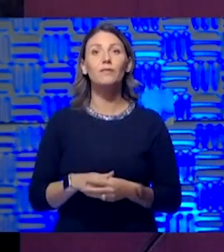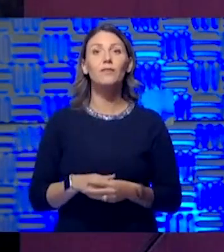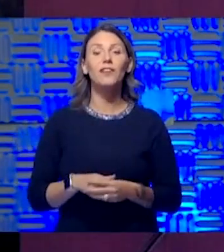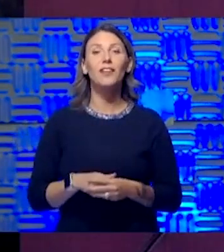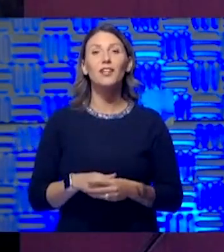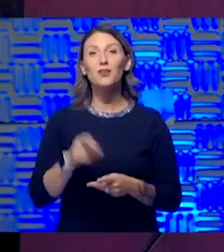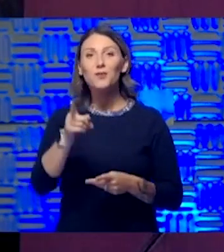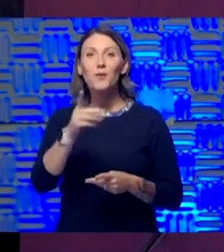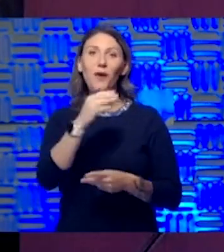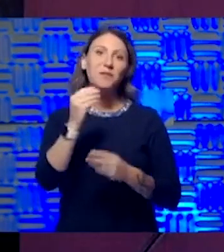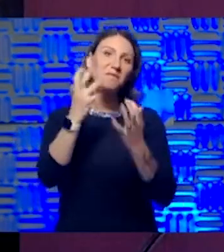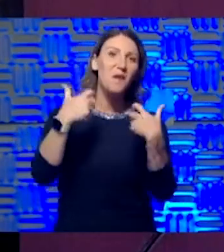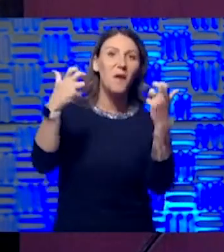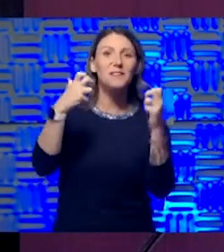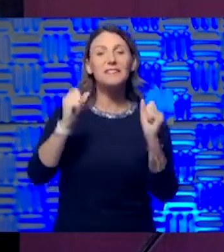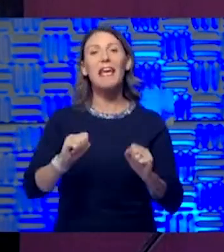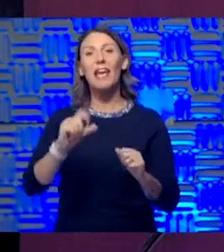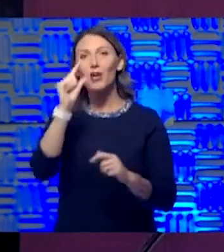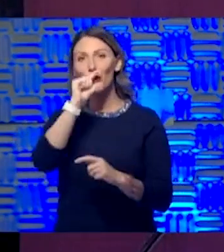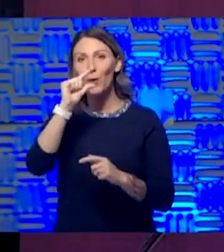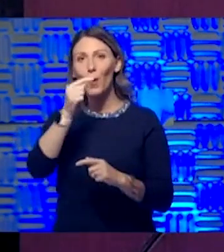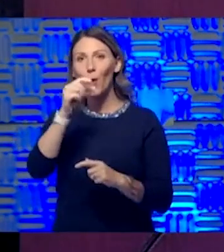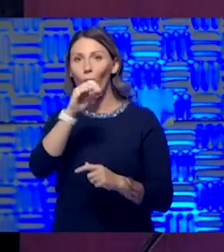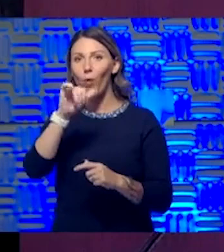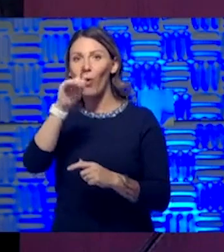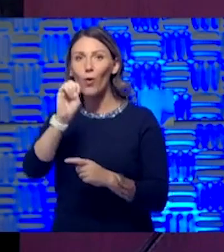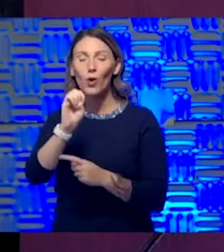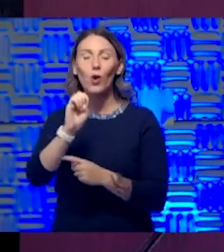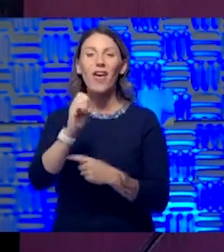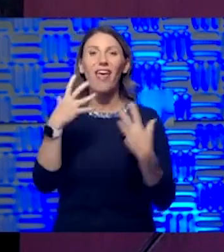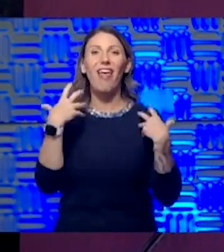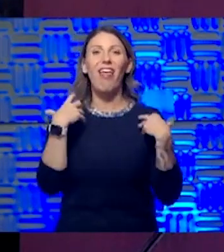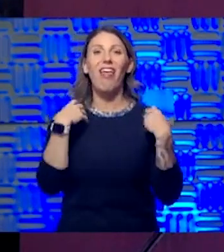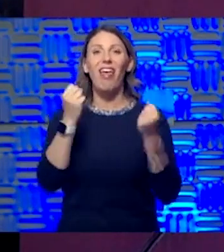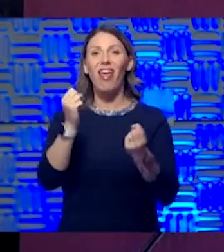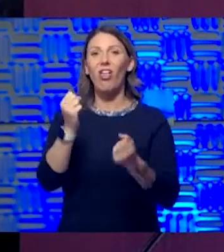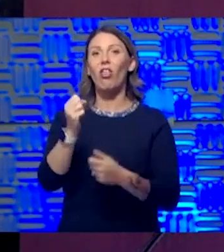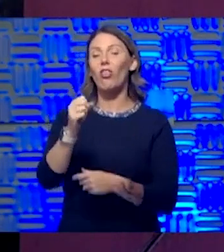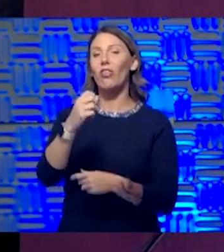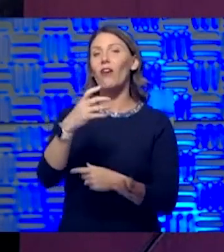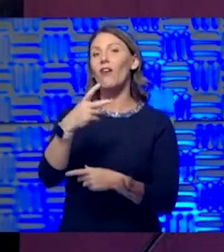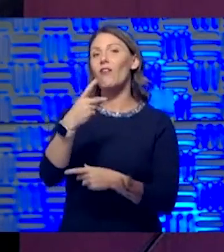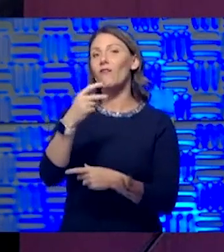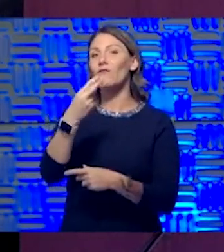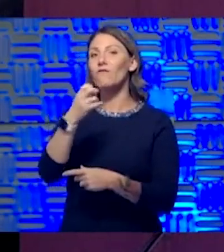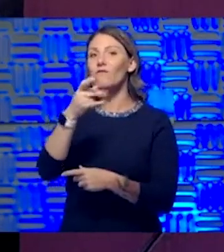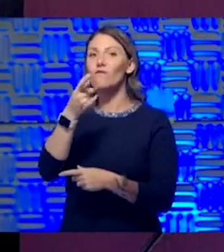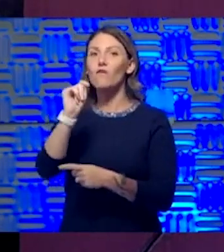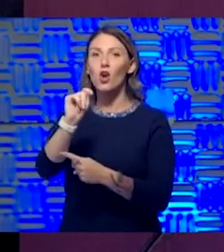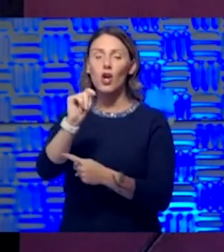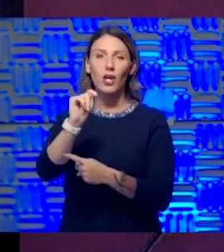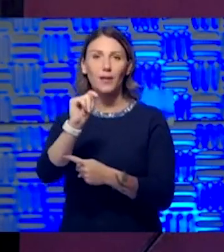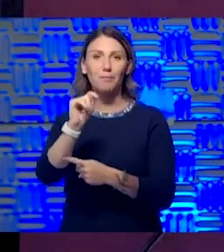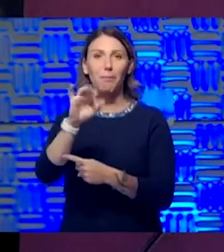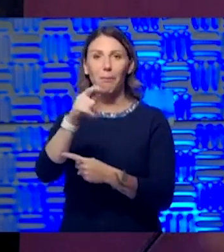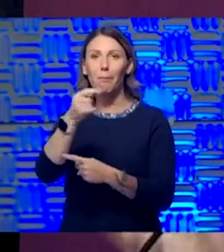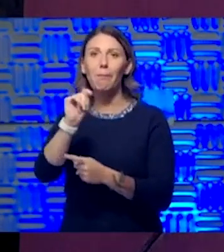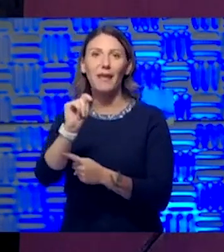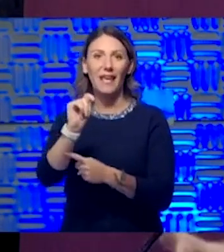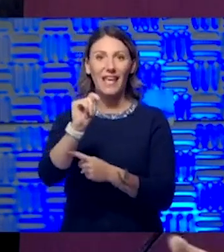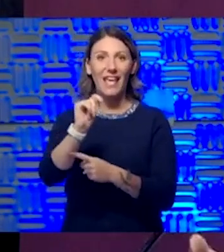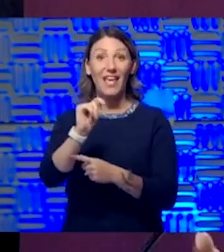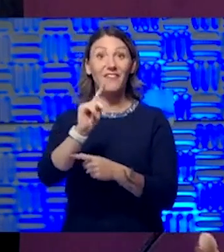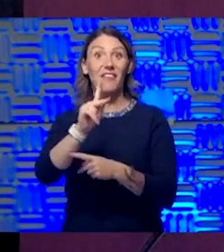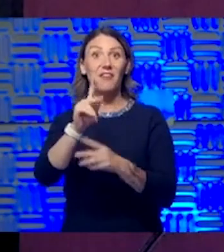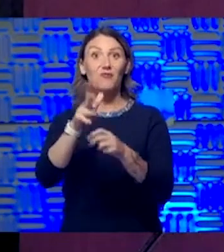the audience can Google it and look at it. It's called Health Footprint of the Coronavirus Pandemic. And I think it's very interesting. I have a picture of it here, but I don't know